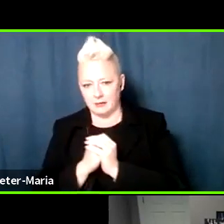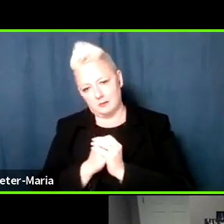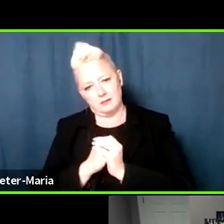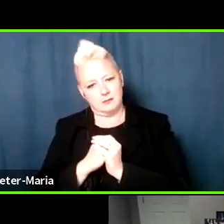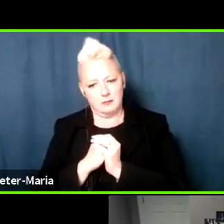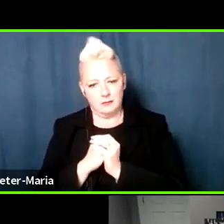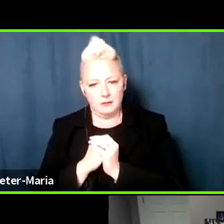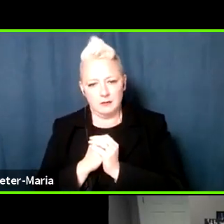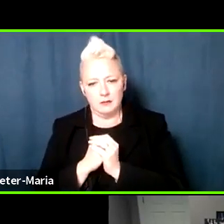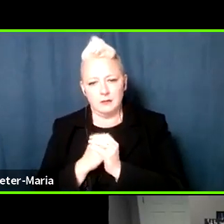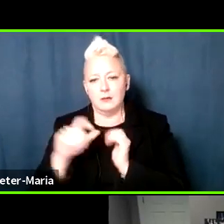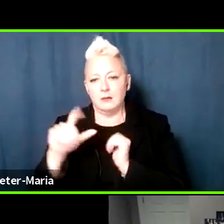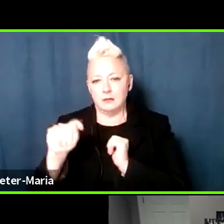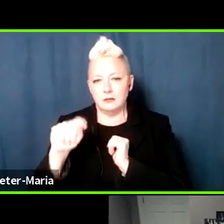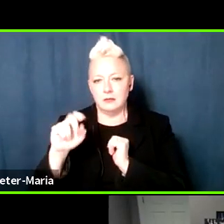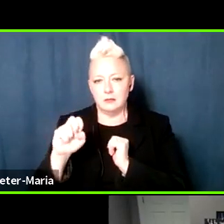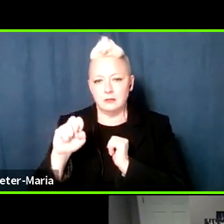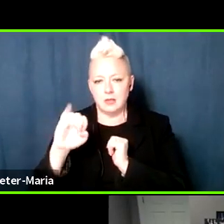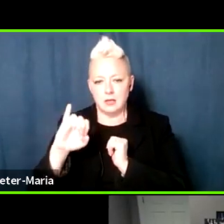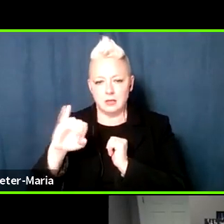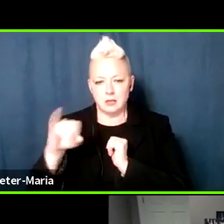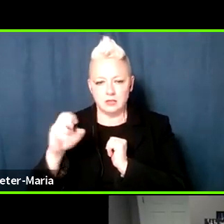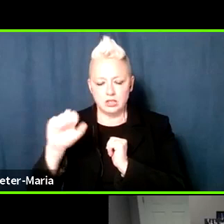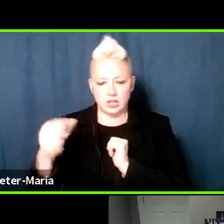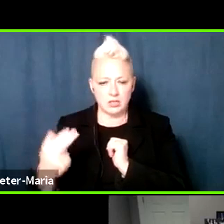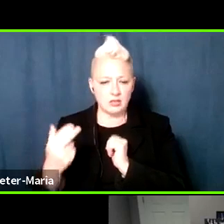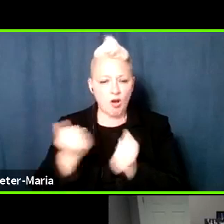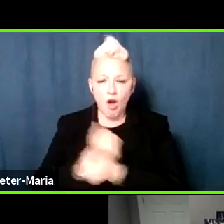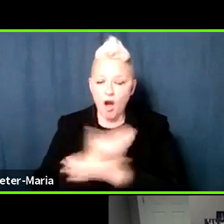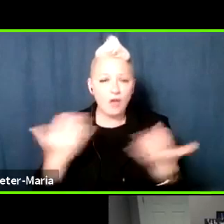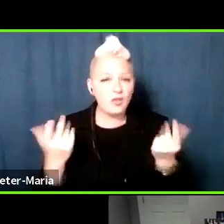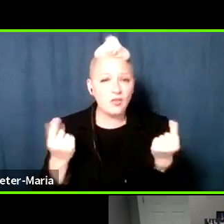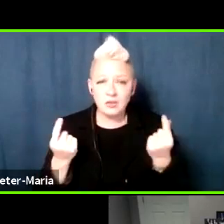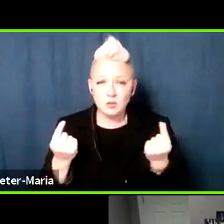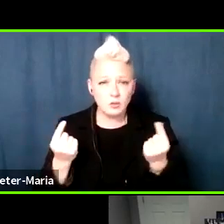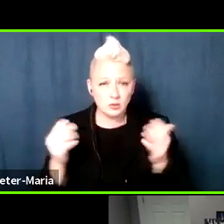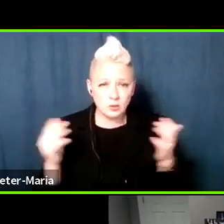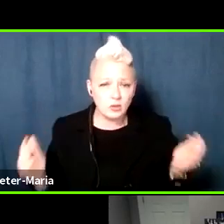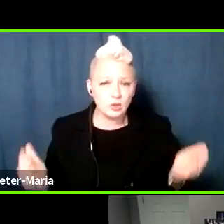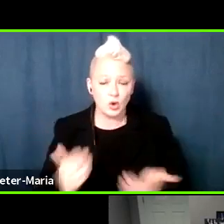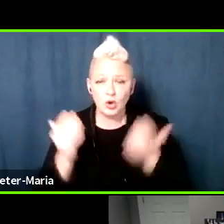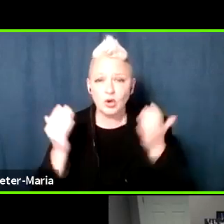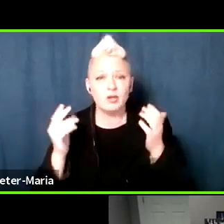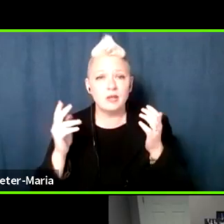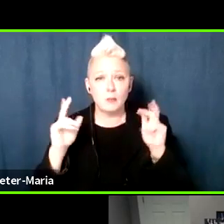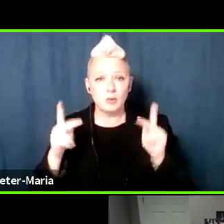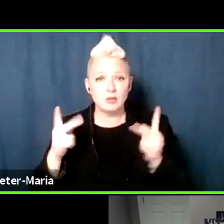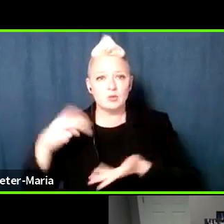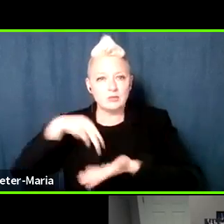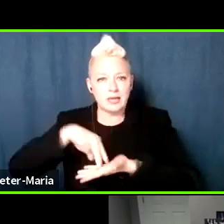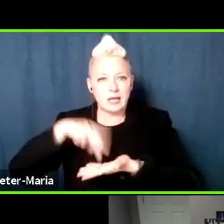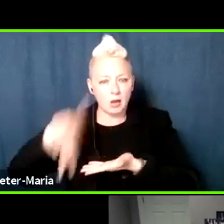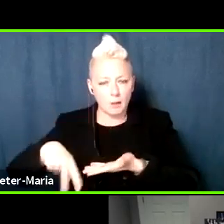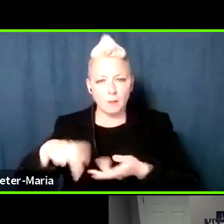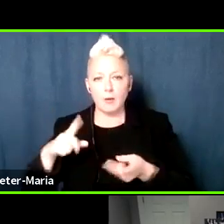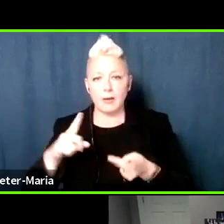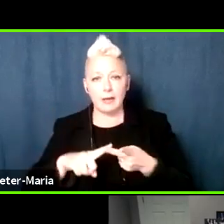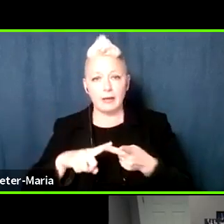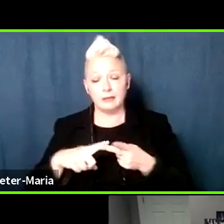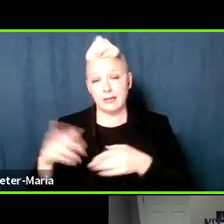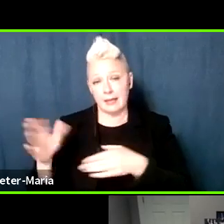all the things you're doing to encourage the upstander and the interfaith work, which I honestly believe there's